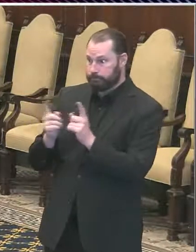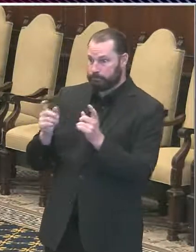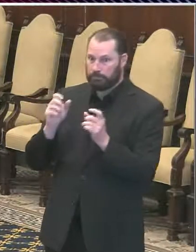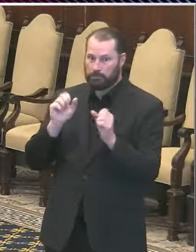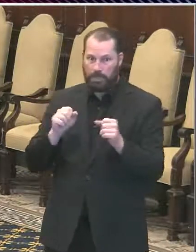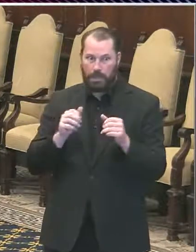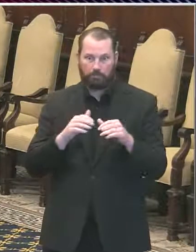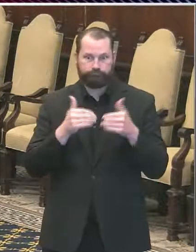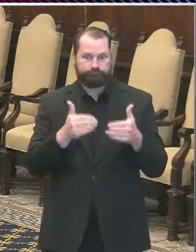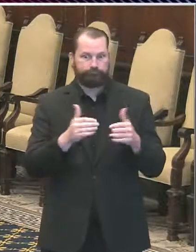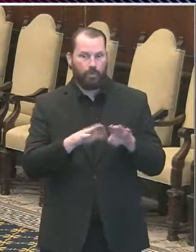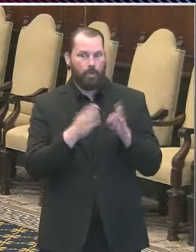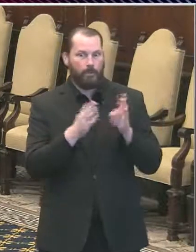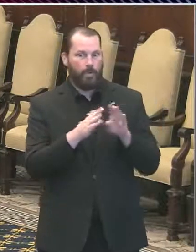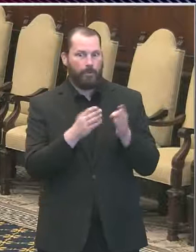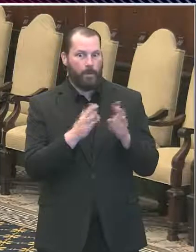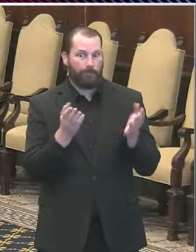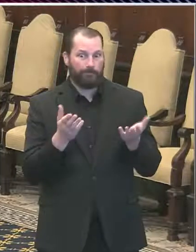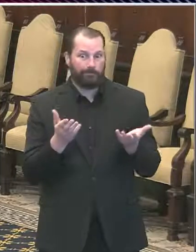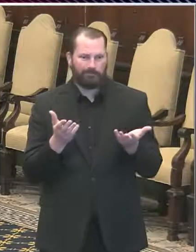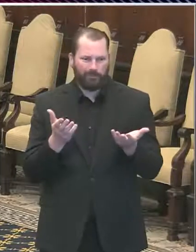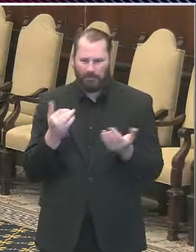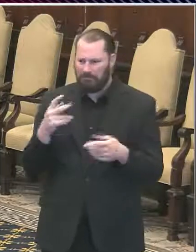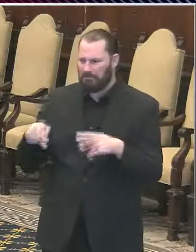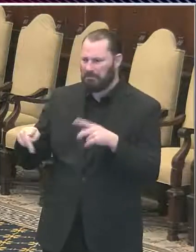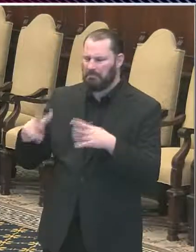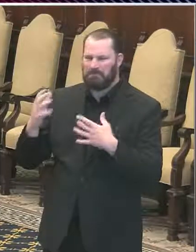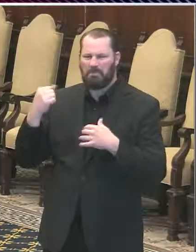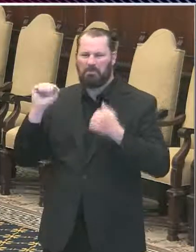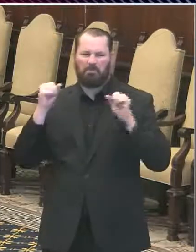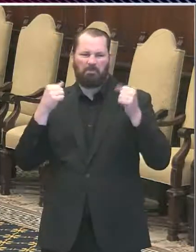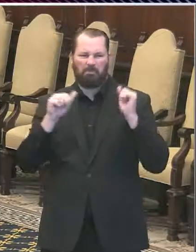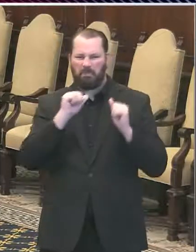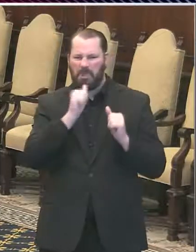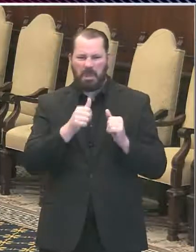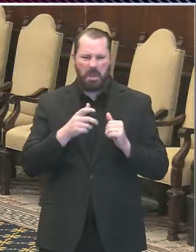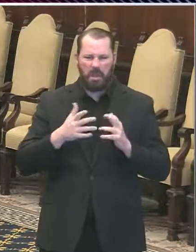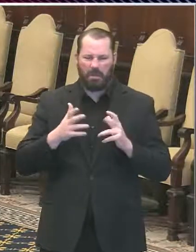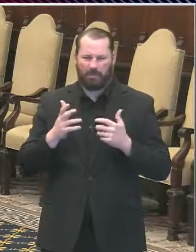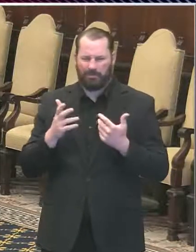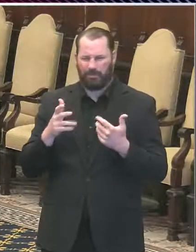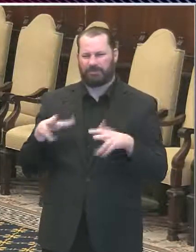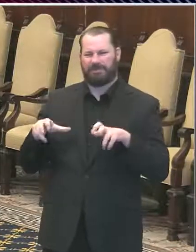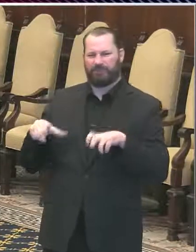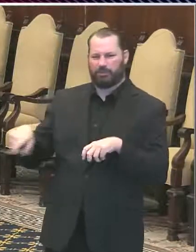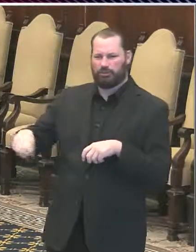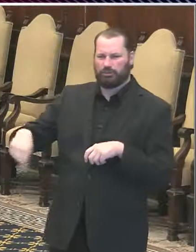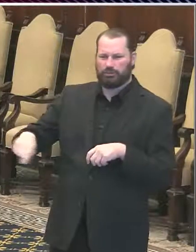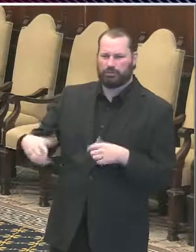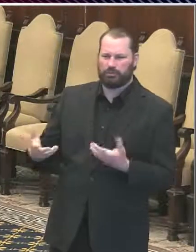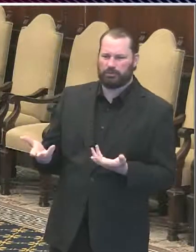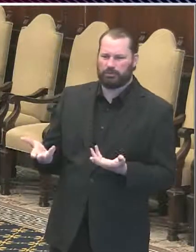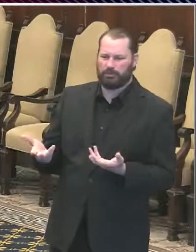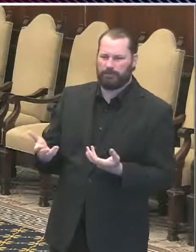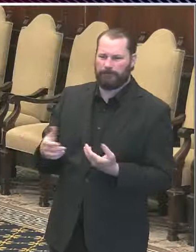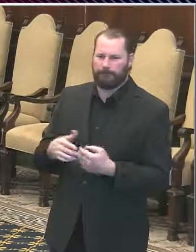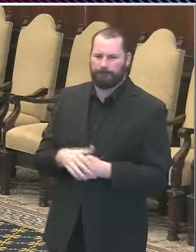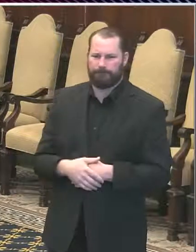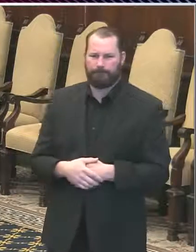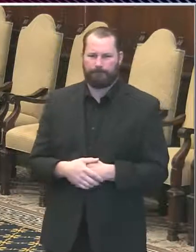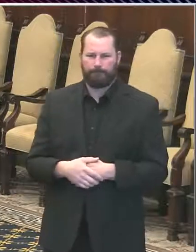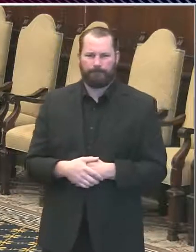selfish because I do believe there's an element of selfishness here. I also believe there's a portion of